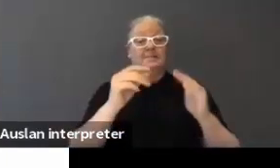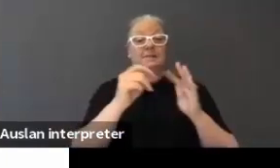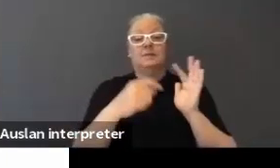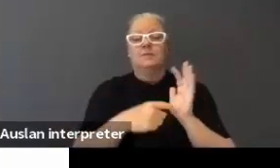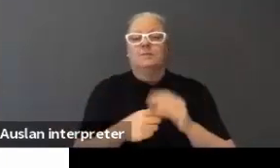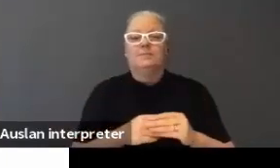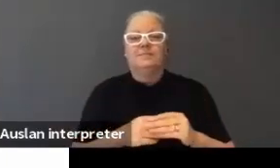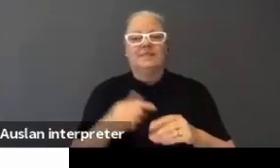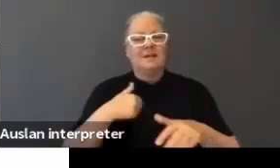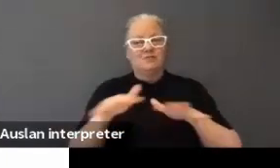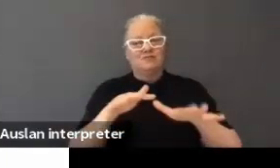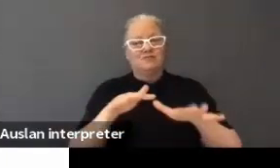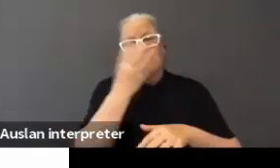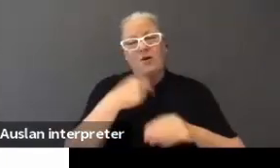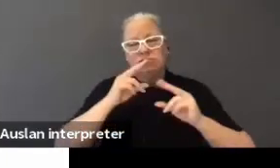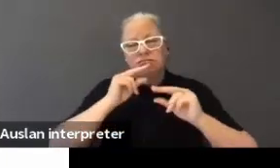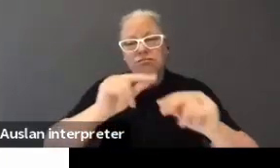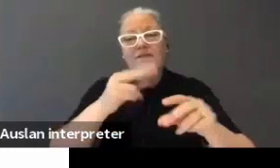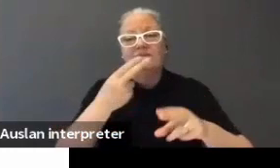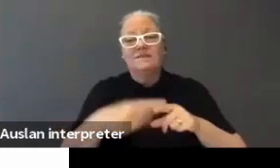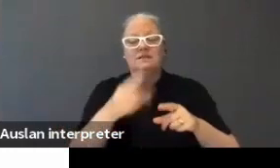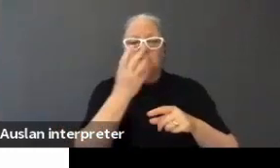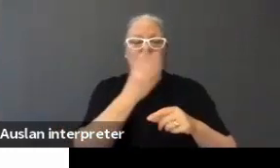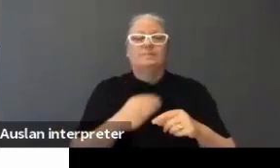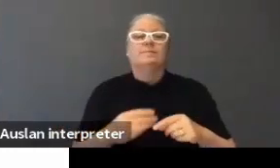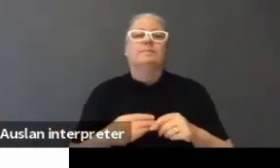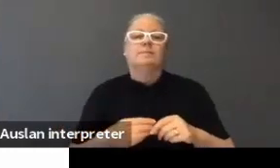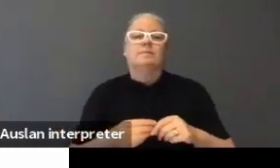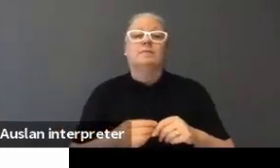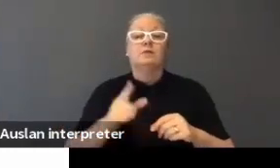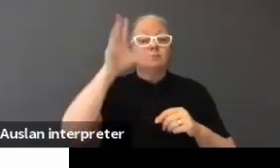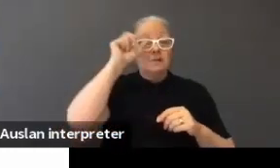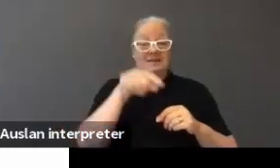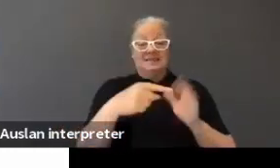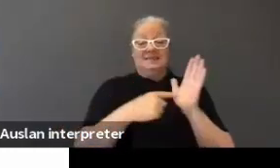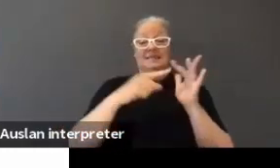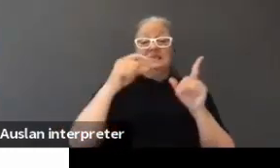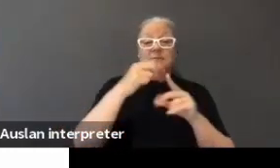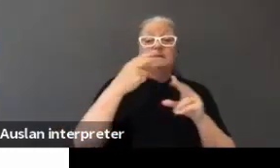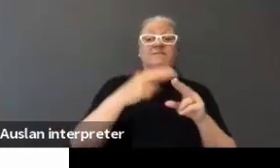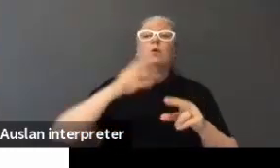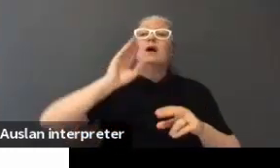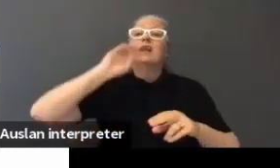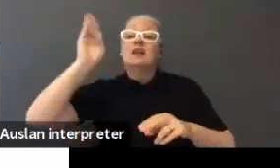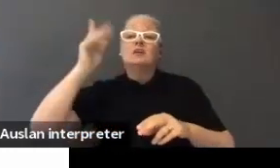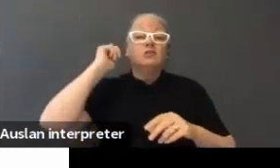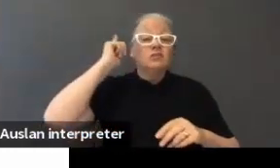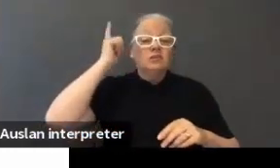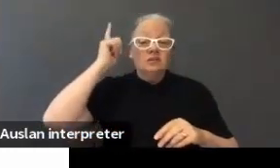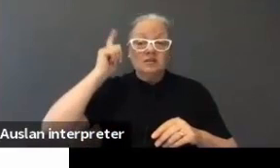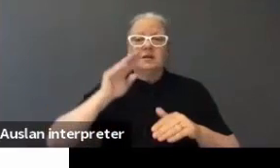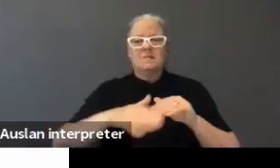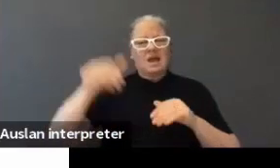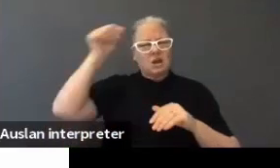I am rushing and I do apologise. Be aware of, this is some tips for the teachers and lecturers. Be aware of needs beforehand.